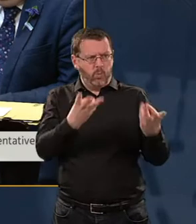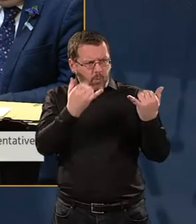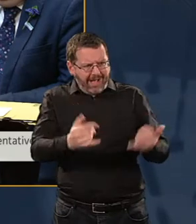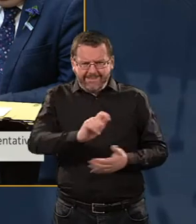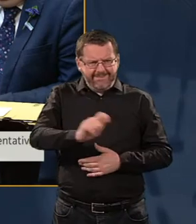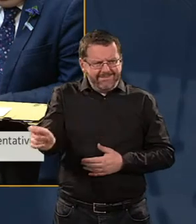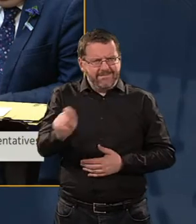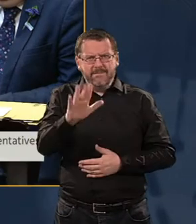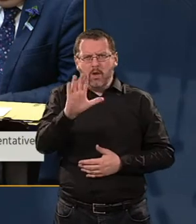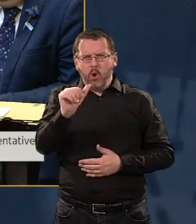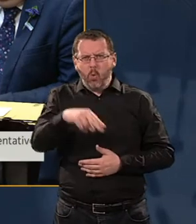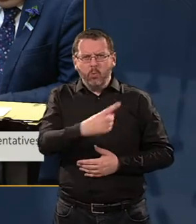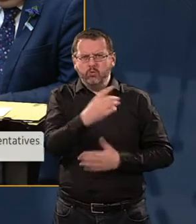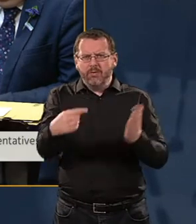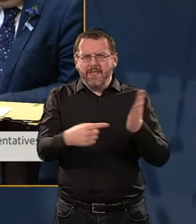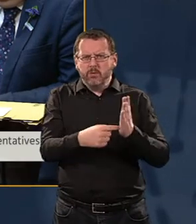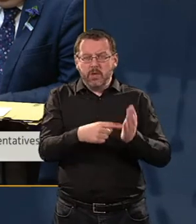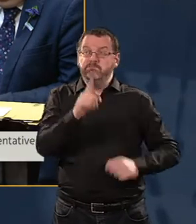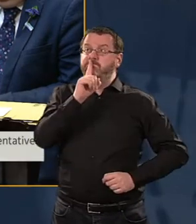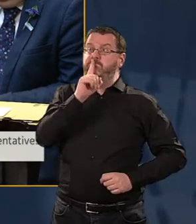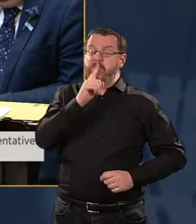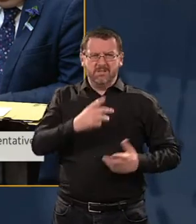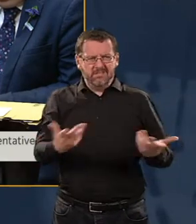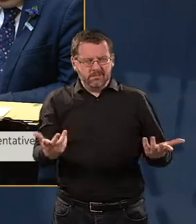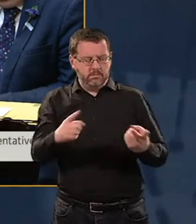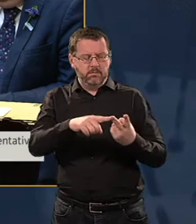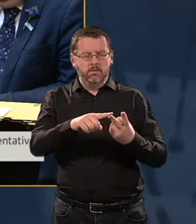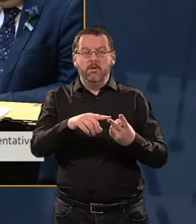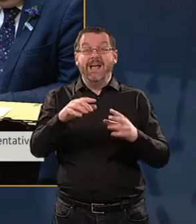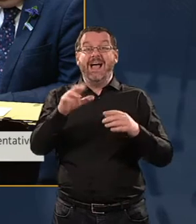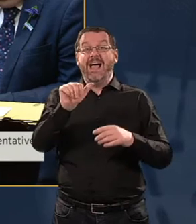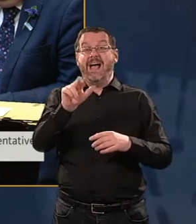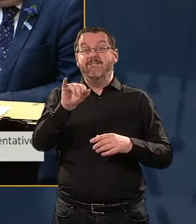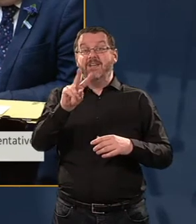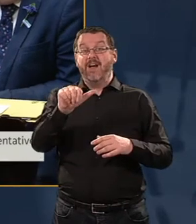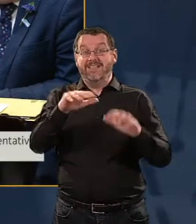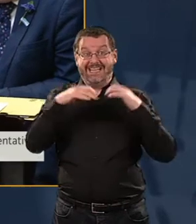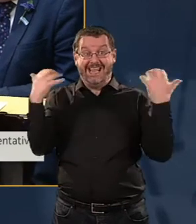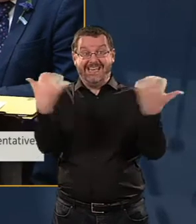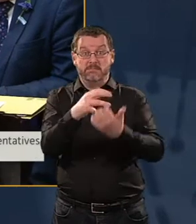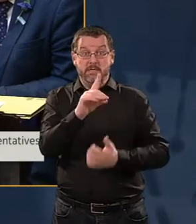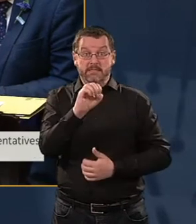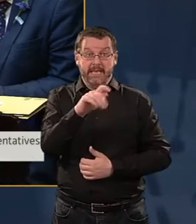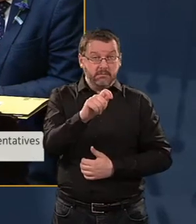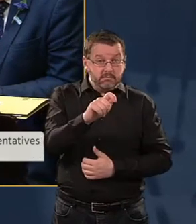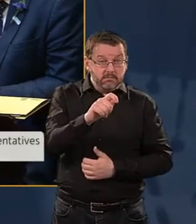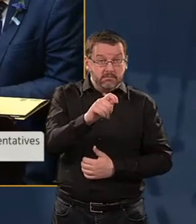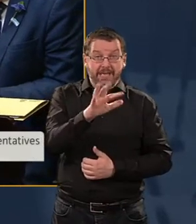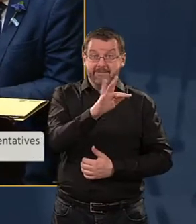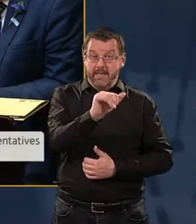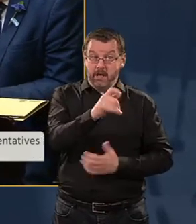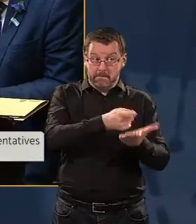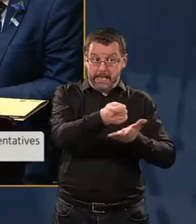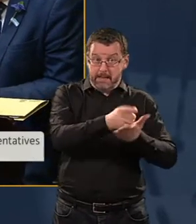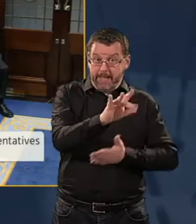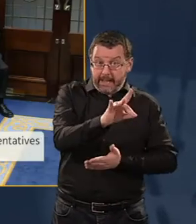necessitated. Our, for example, what is the debt in relation to the Aviva? How is the FAI performing relative to the RFU in